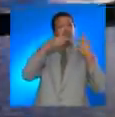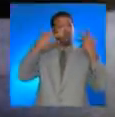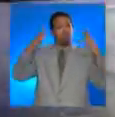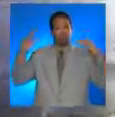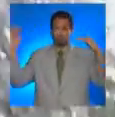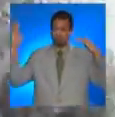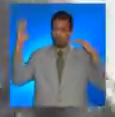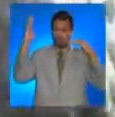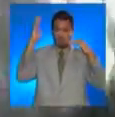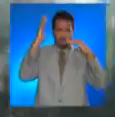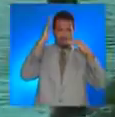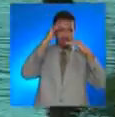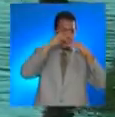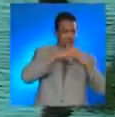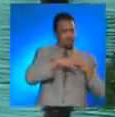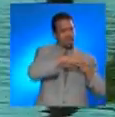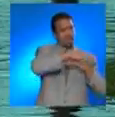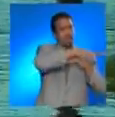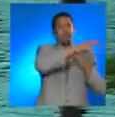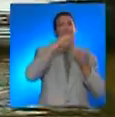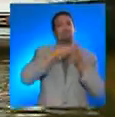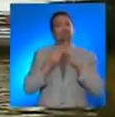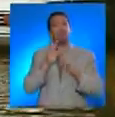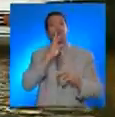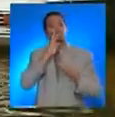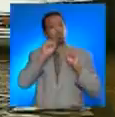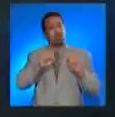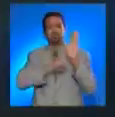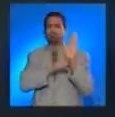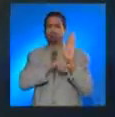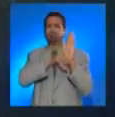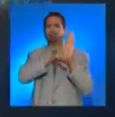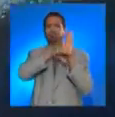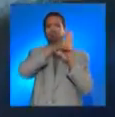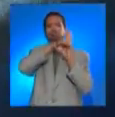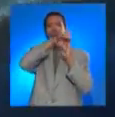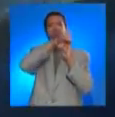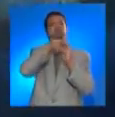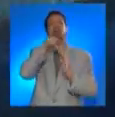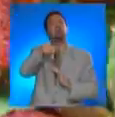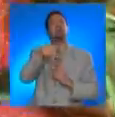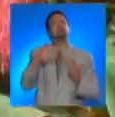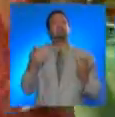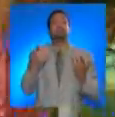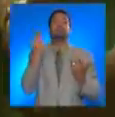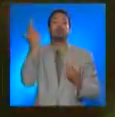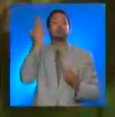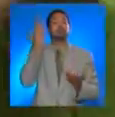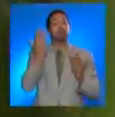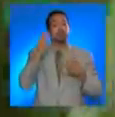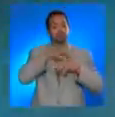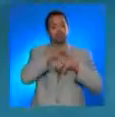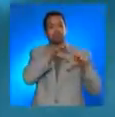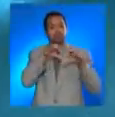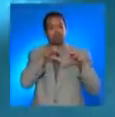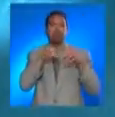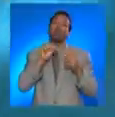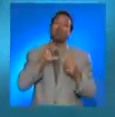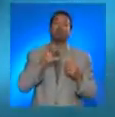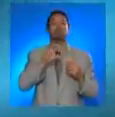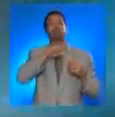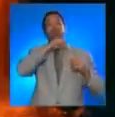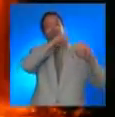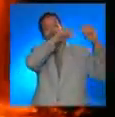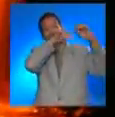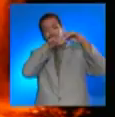Once they reach the shore, they can cause extensive flooding. A tsunami can be generated by an earthquake, a landslide,